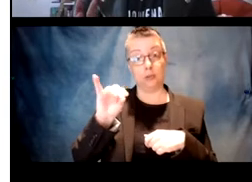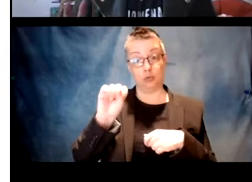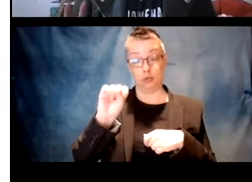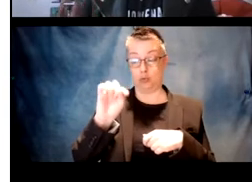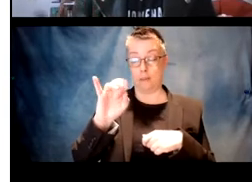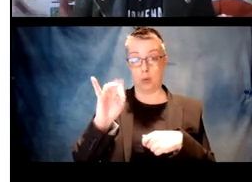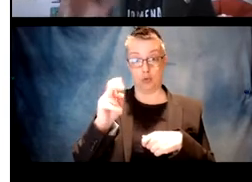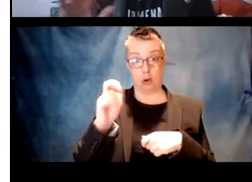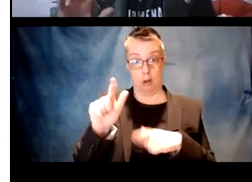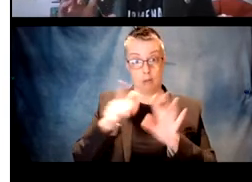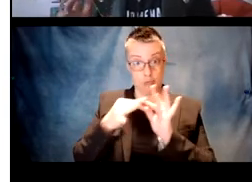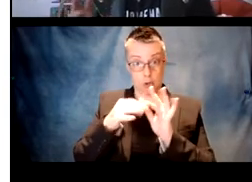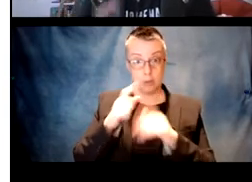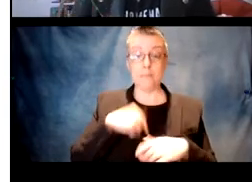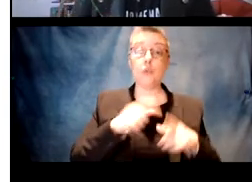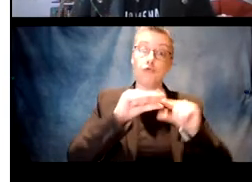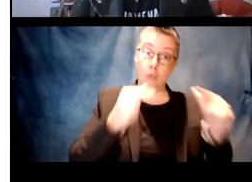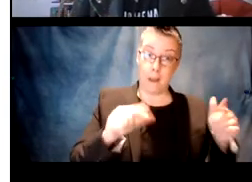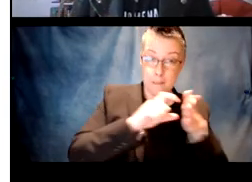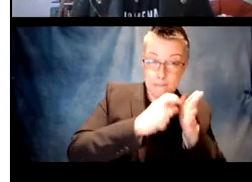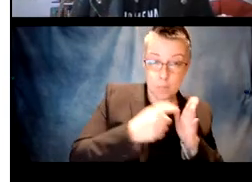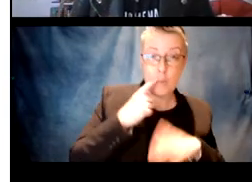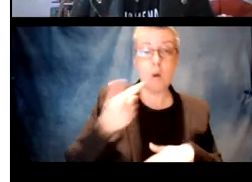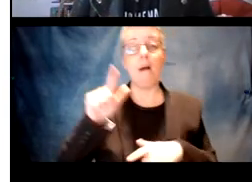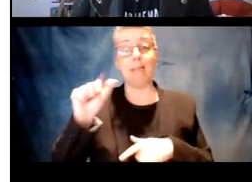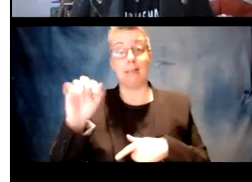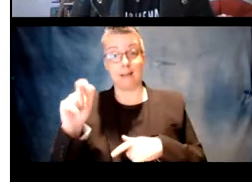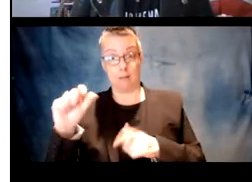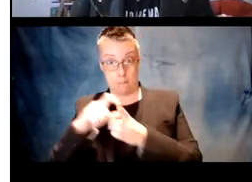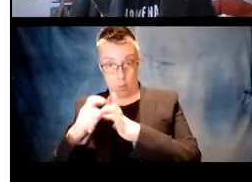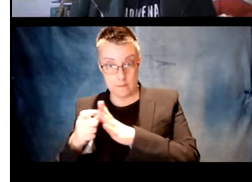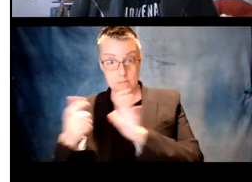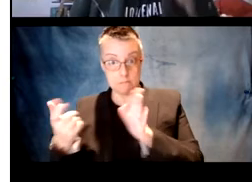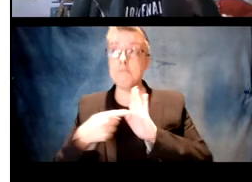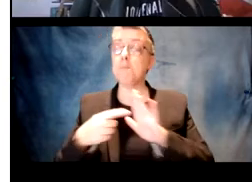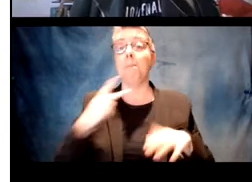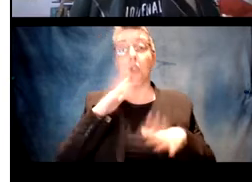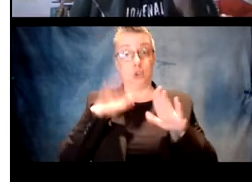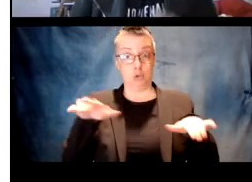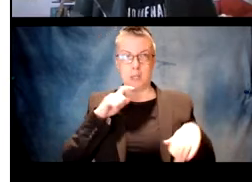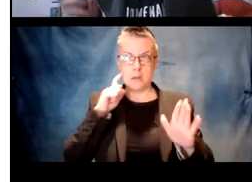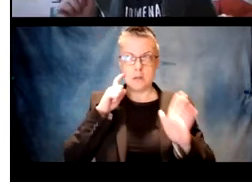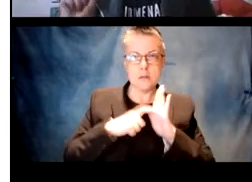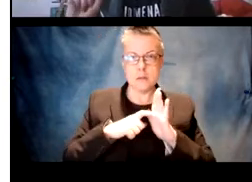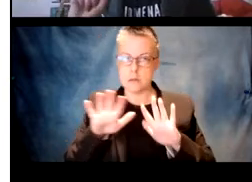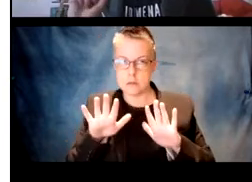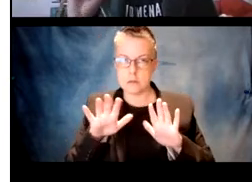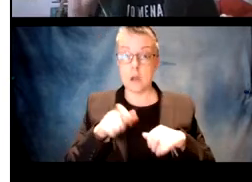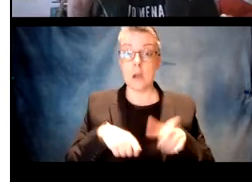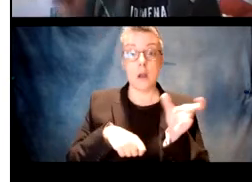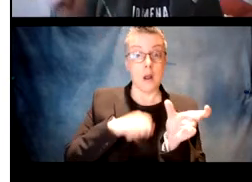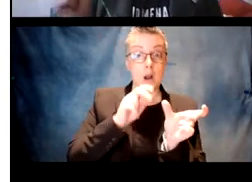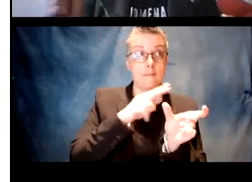the distribution relationships of chromatical morphemes and lexical morphemes so they have to be able to